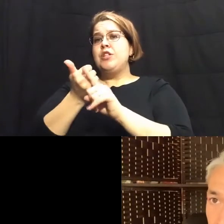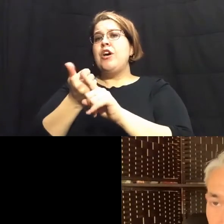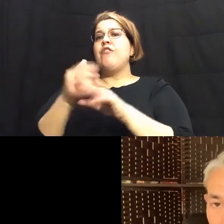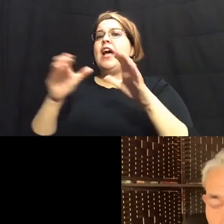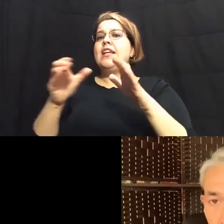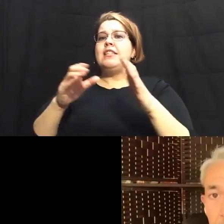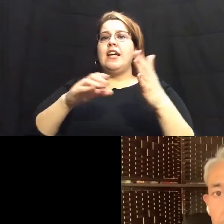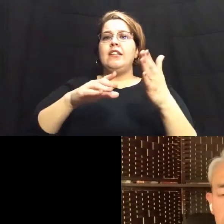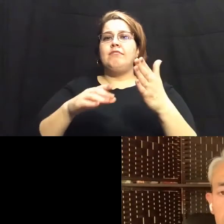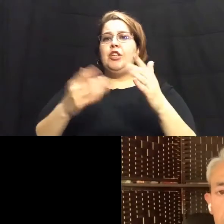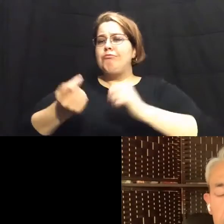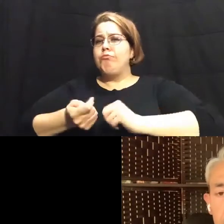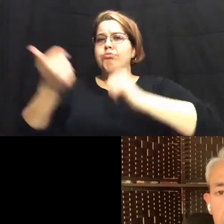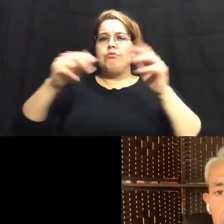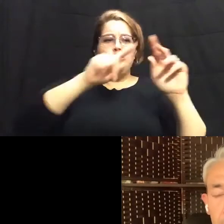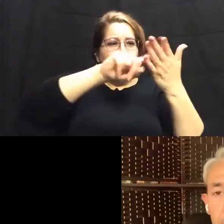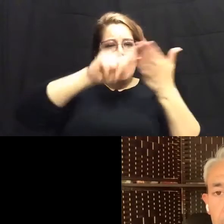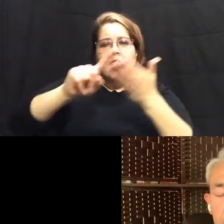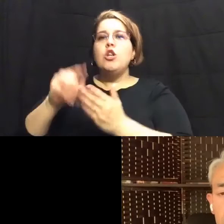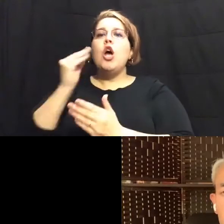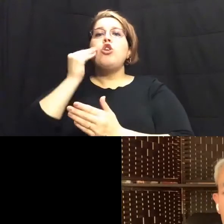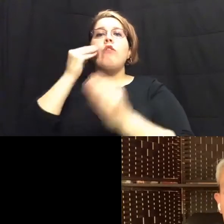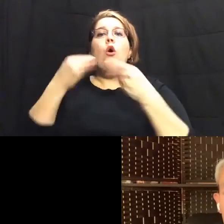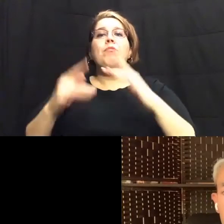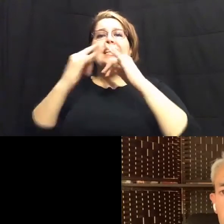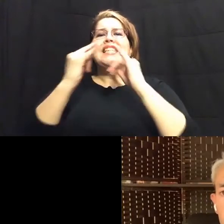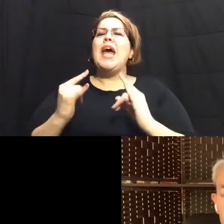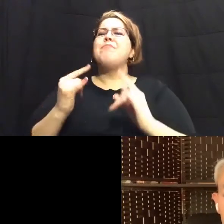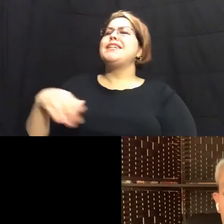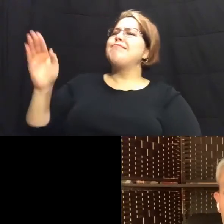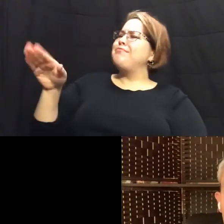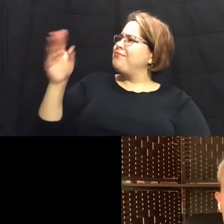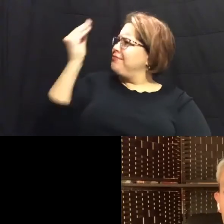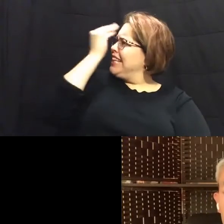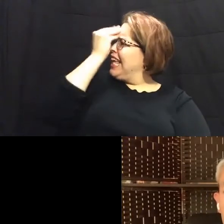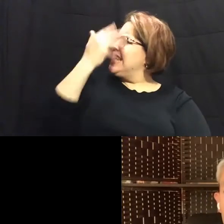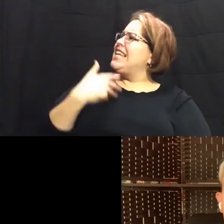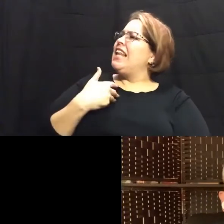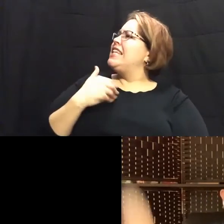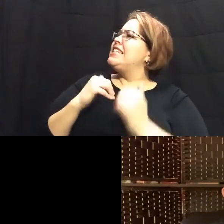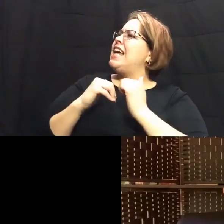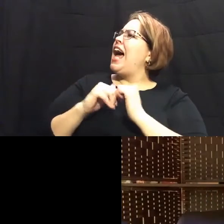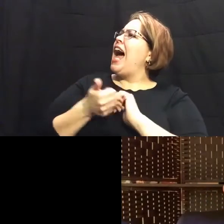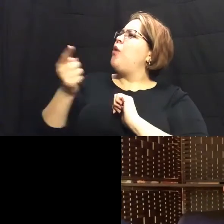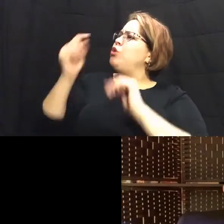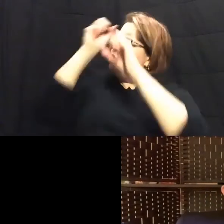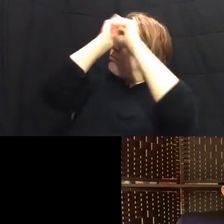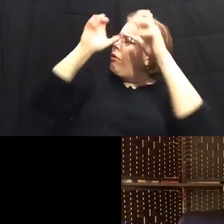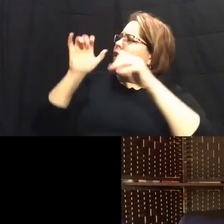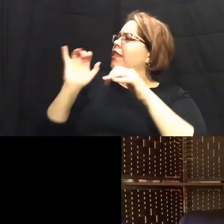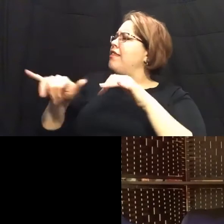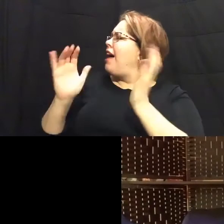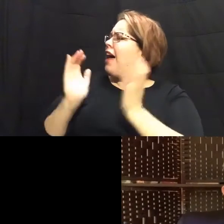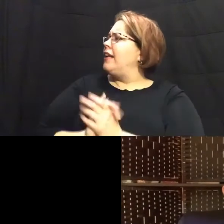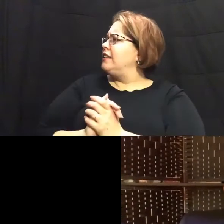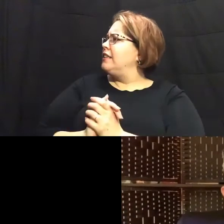homeless camps and um and um tell just tell us how how that how you see that how um